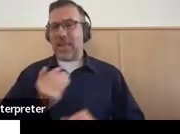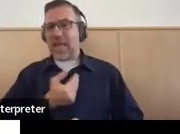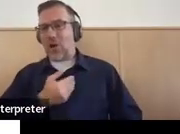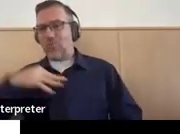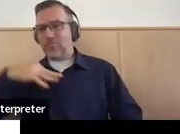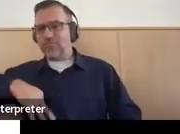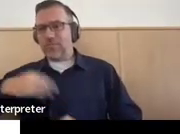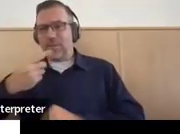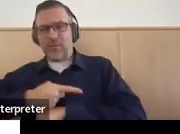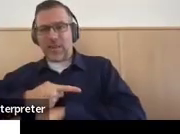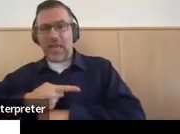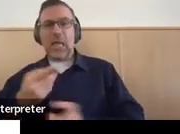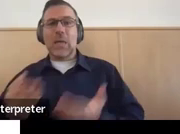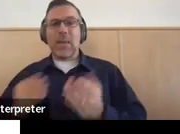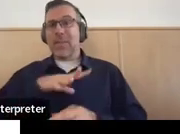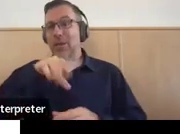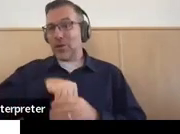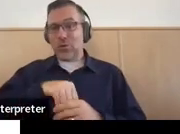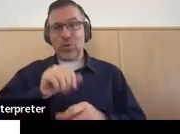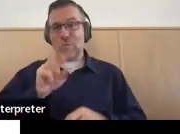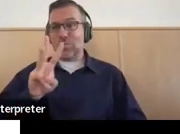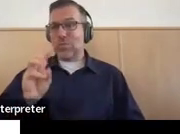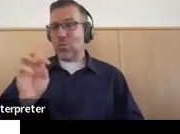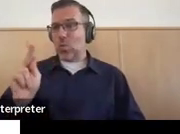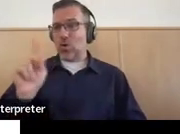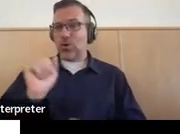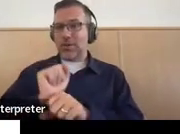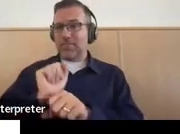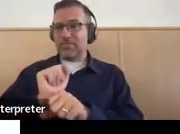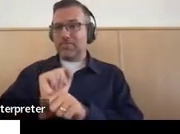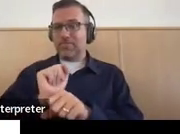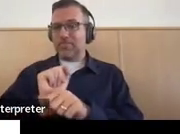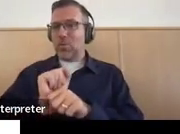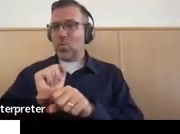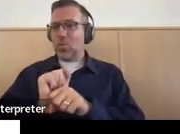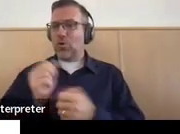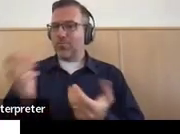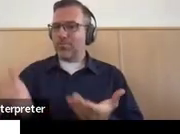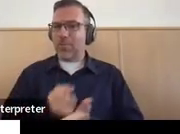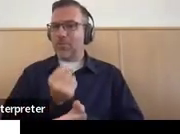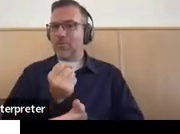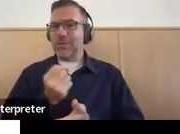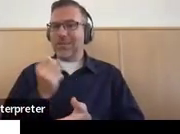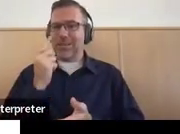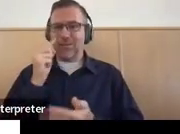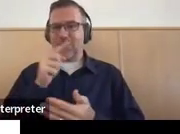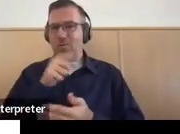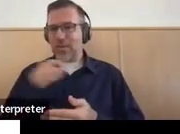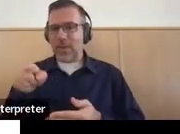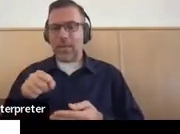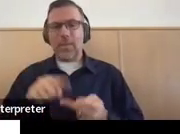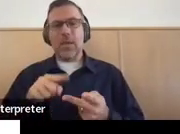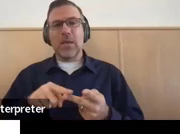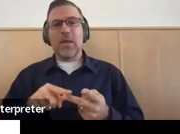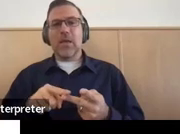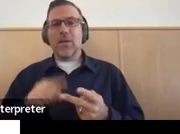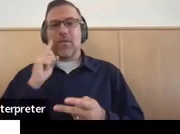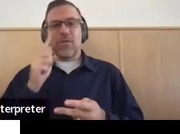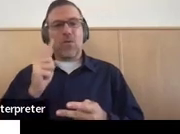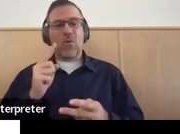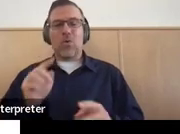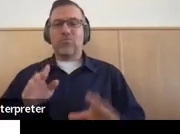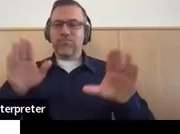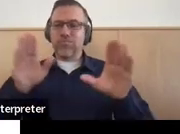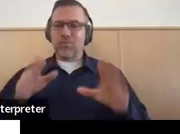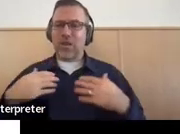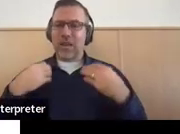that could include work, you know, work opportunities for them, opportunities for optimum health, learning to